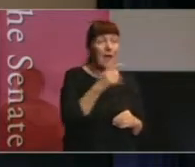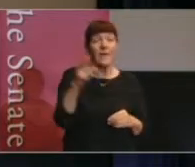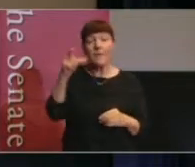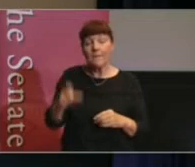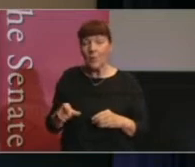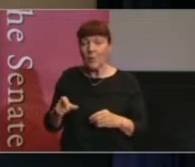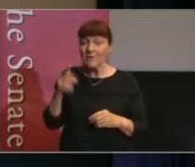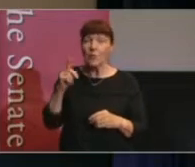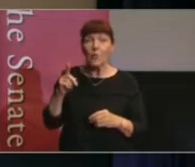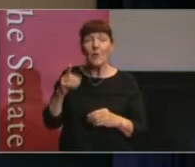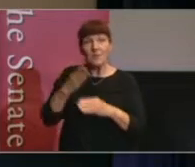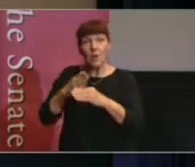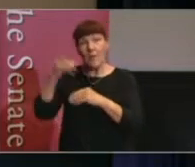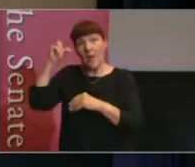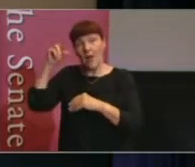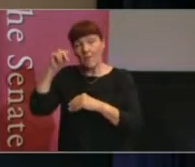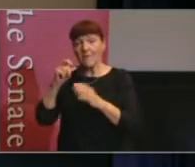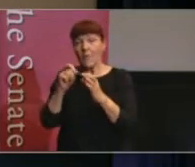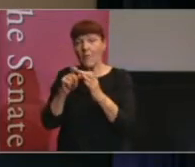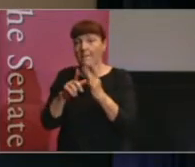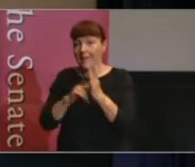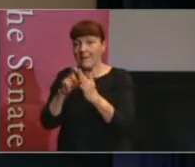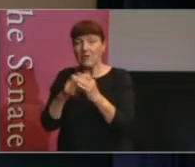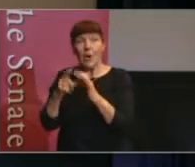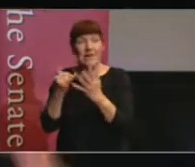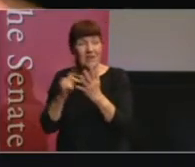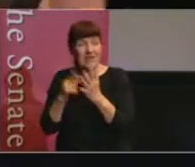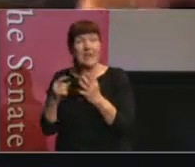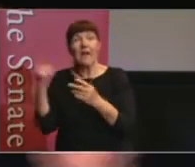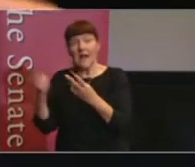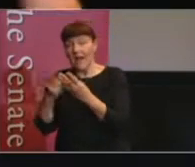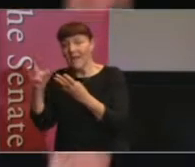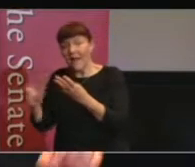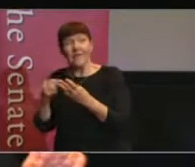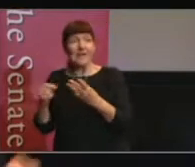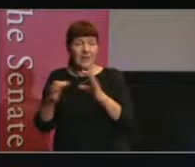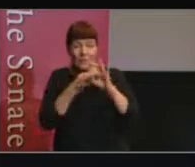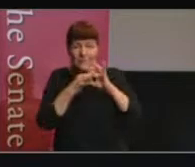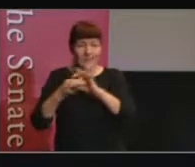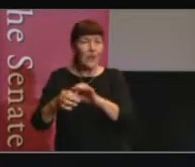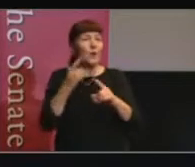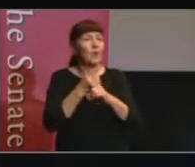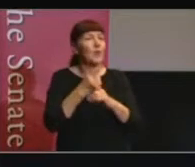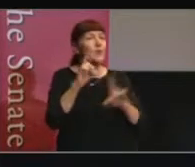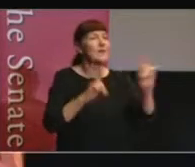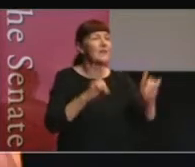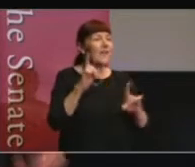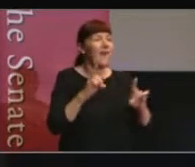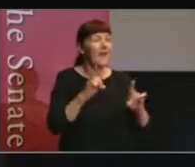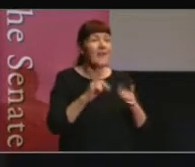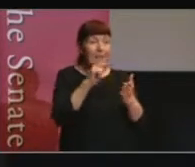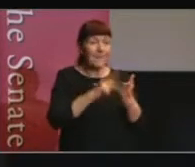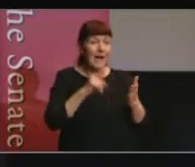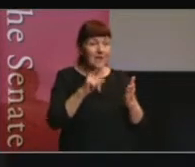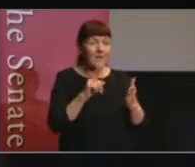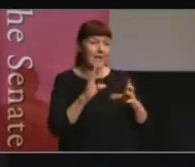the person that's supporting the committee chair have to talk to each other. Because they're all part of that engagement journey. And they all